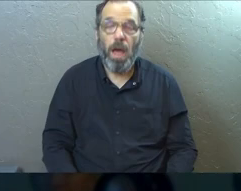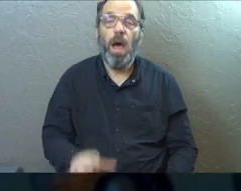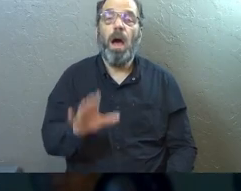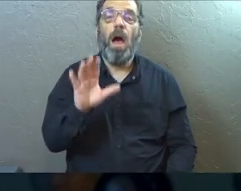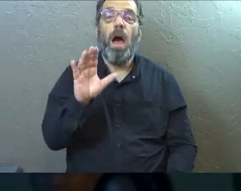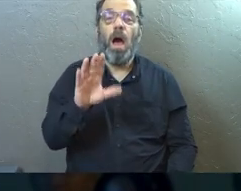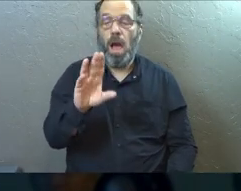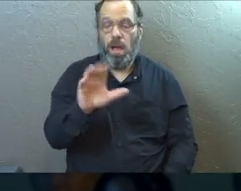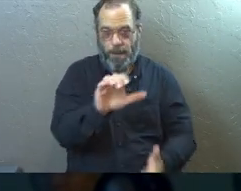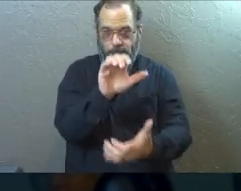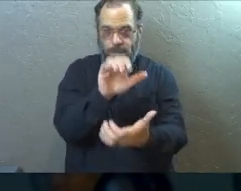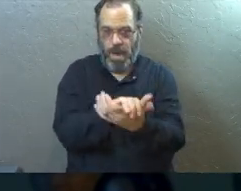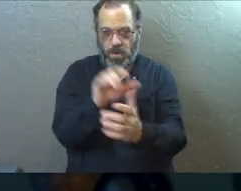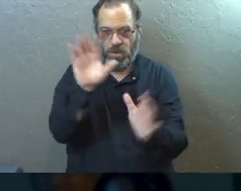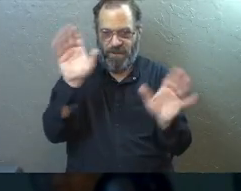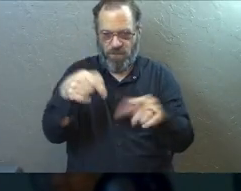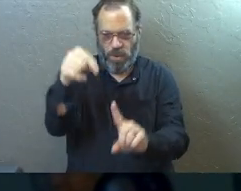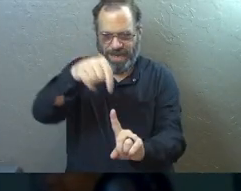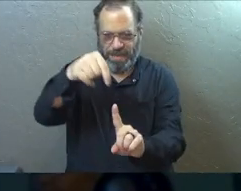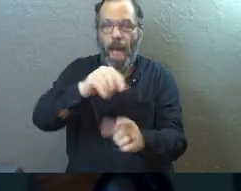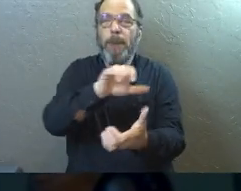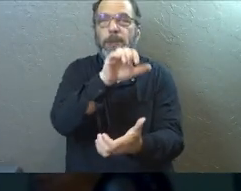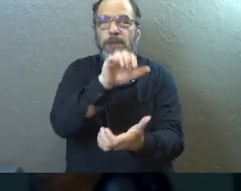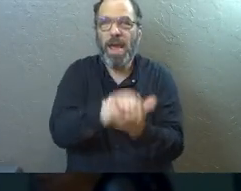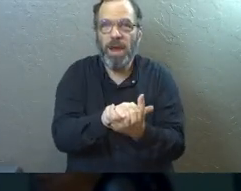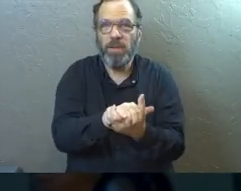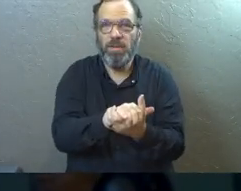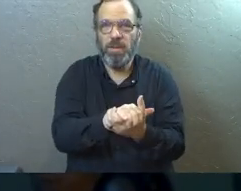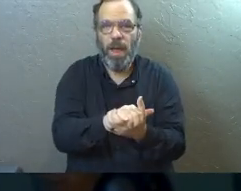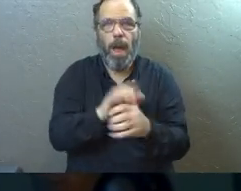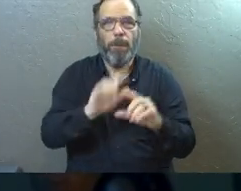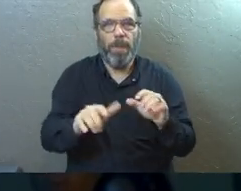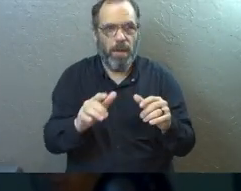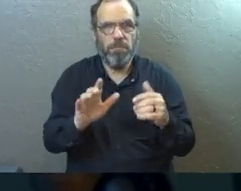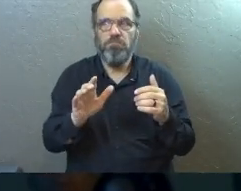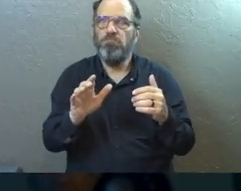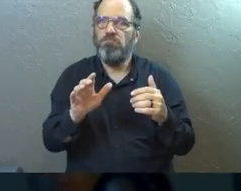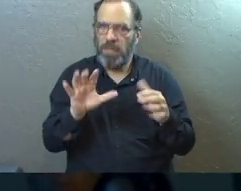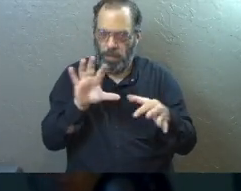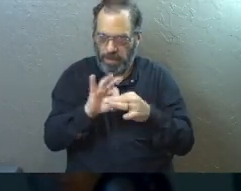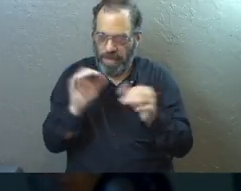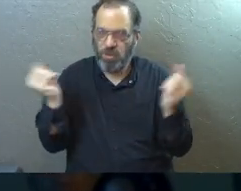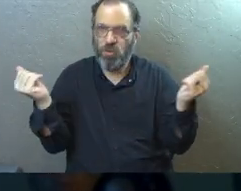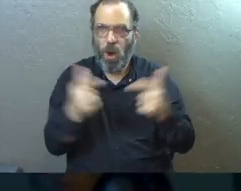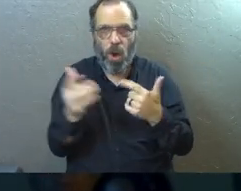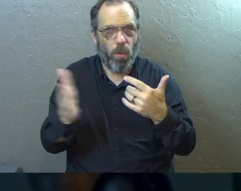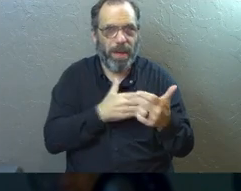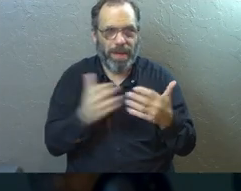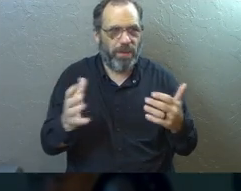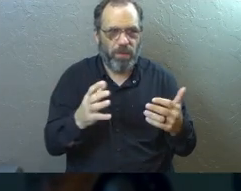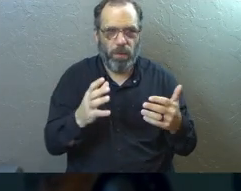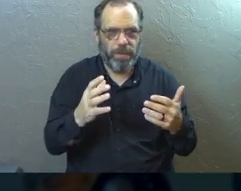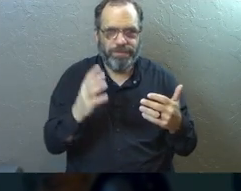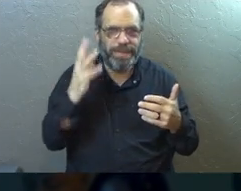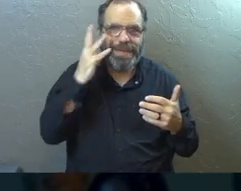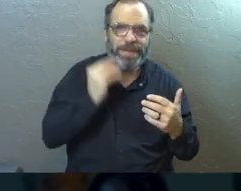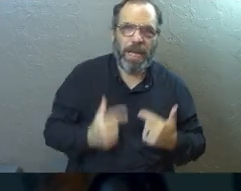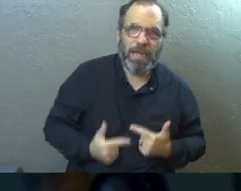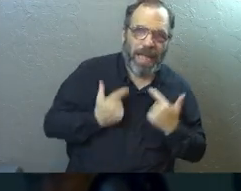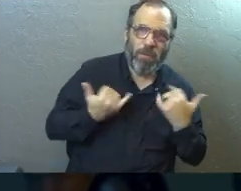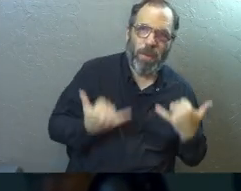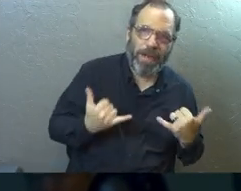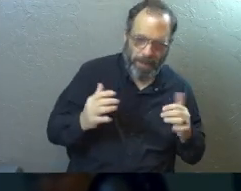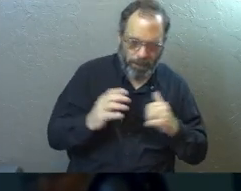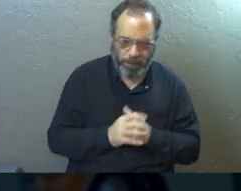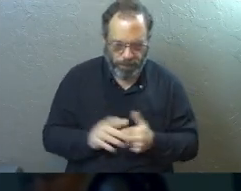again, we're going to zoom in on marriage quite a bit, but there's going to be so much of all of this that's for every single person, regardless of your season of life.